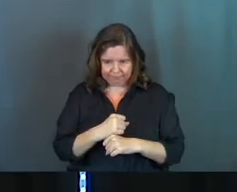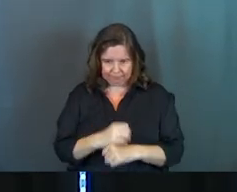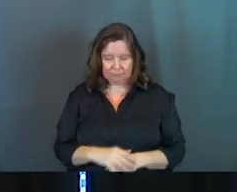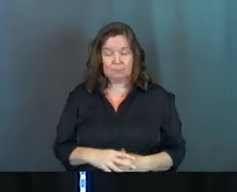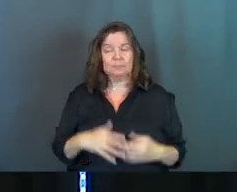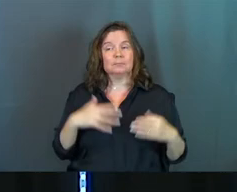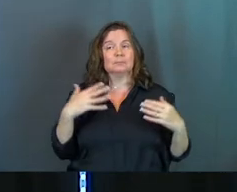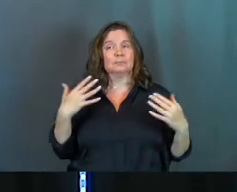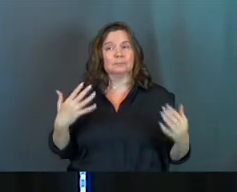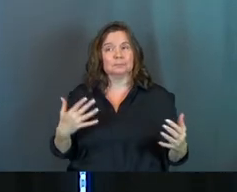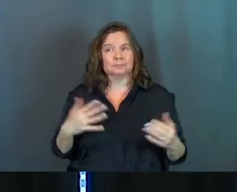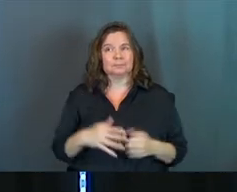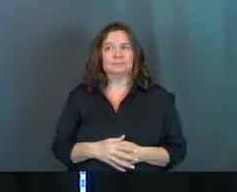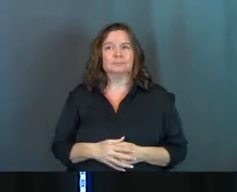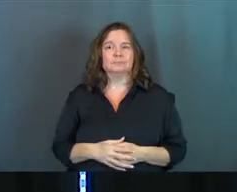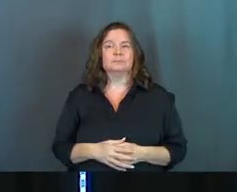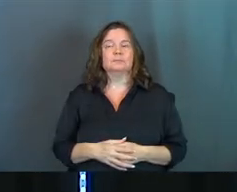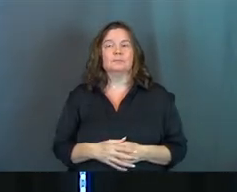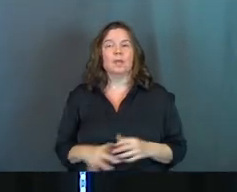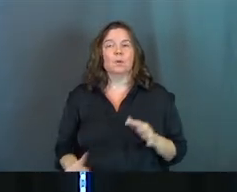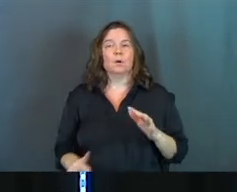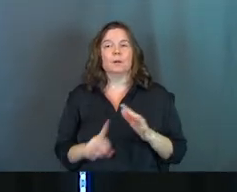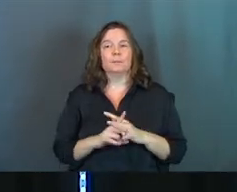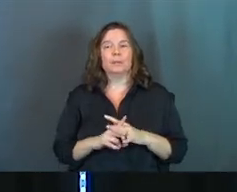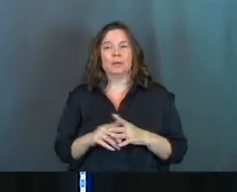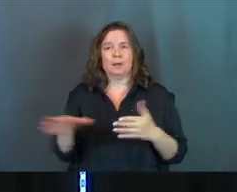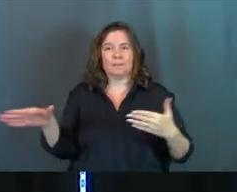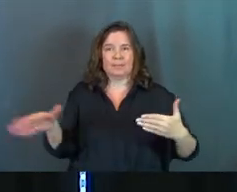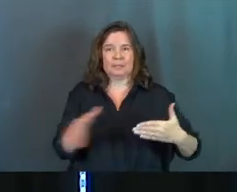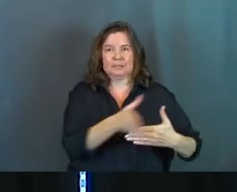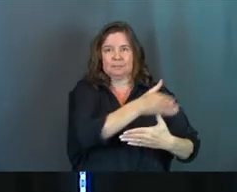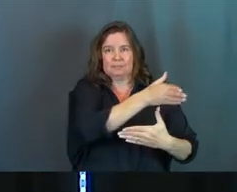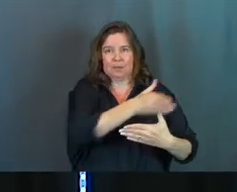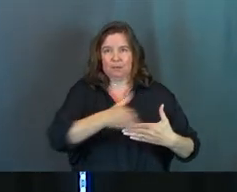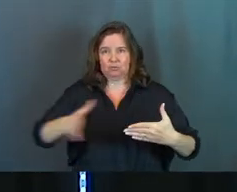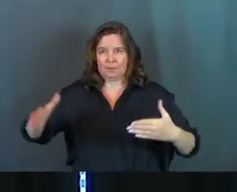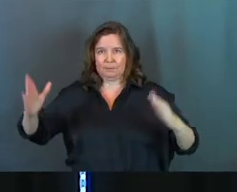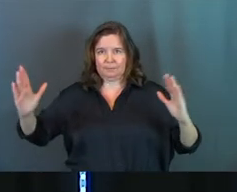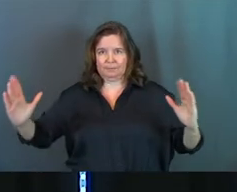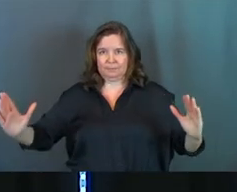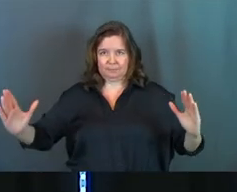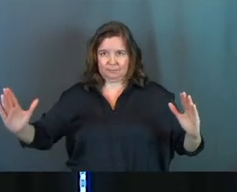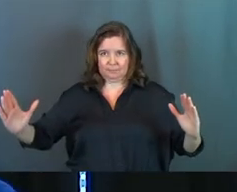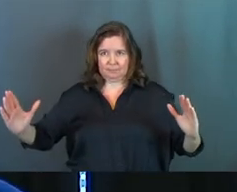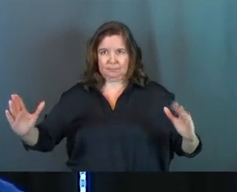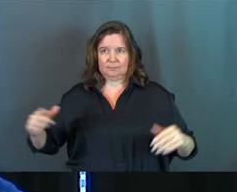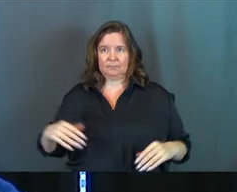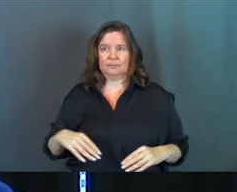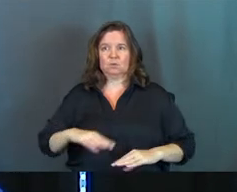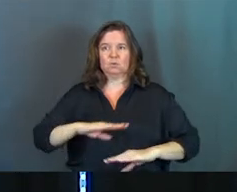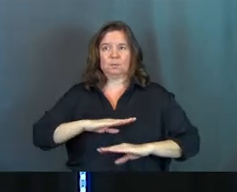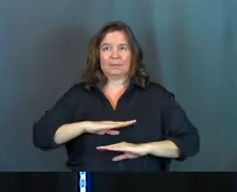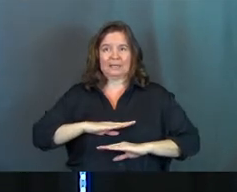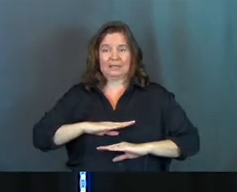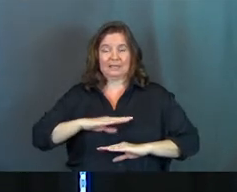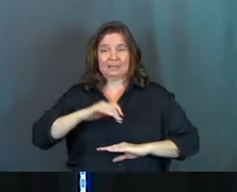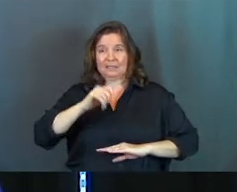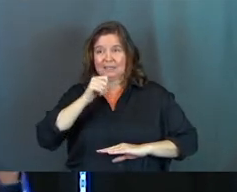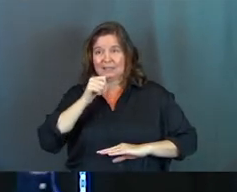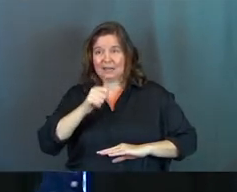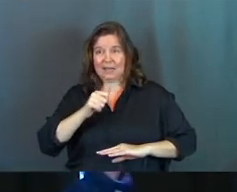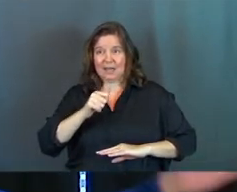close this out. So I want to bring up our spectrum one more time, okay? Our overdone spectrum. Meet unrealistic expectations,